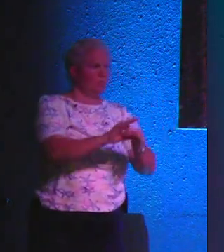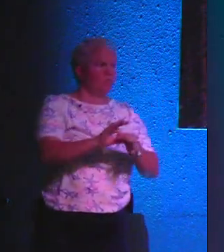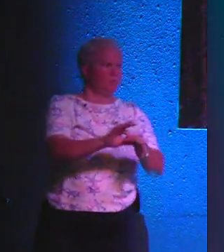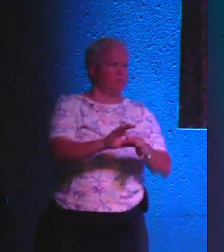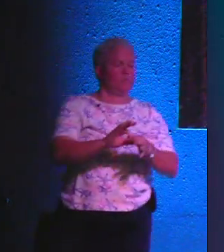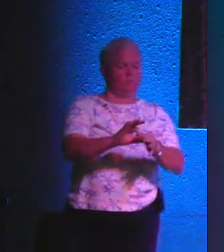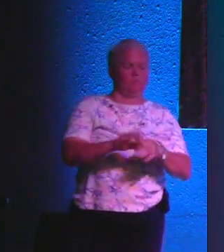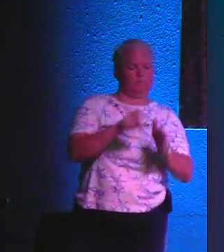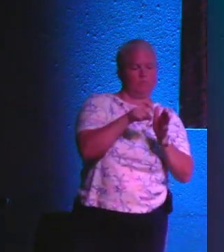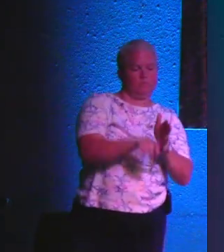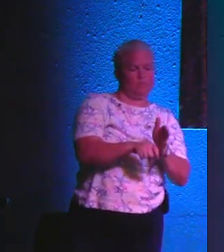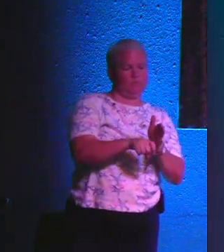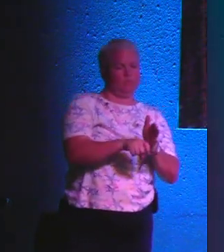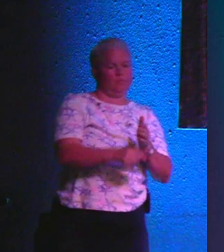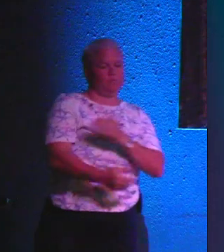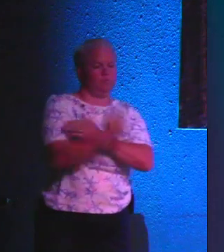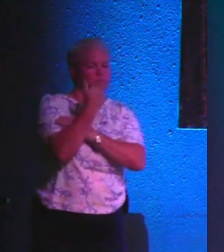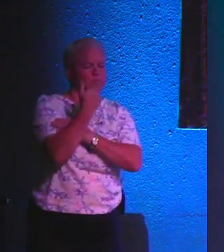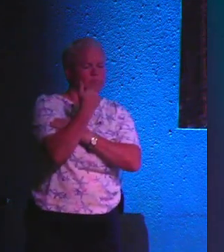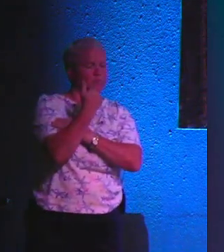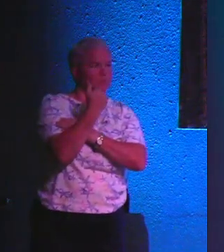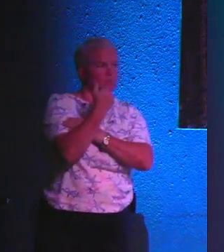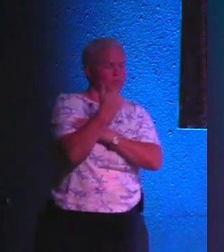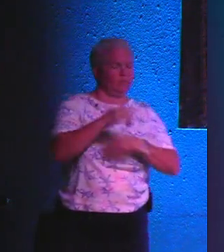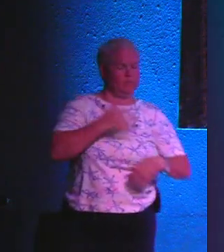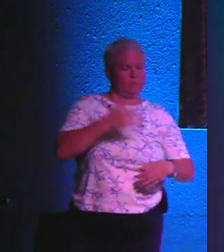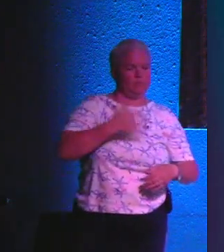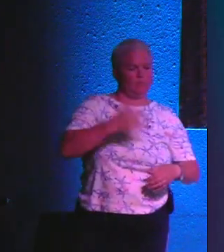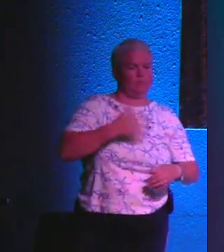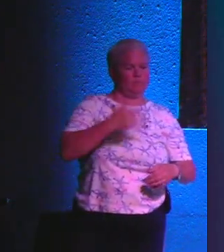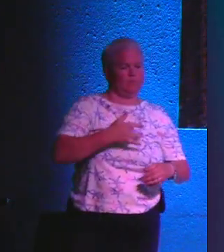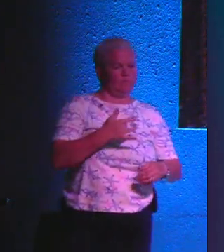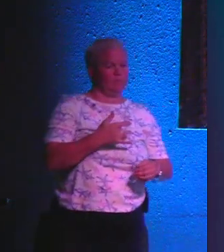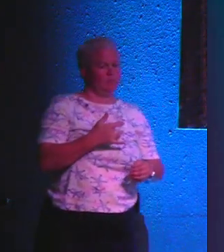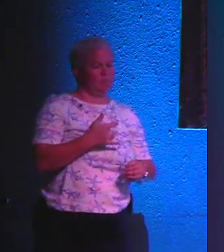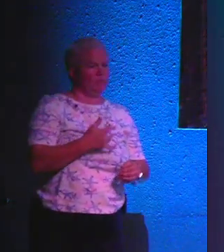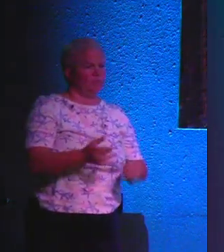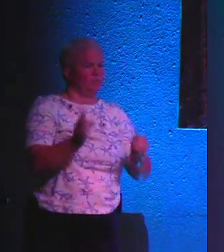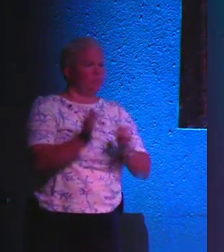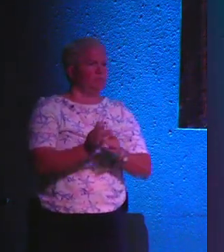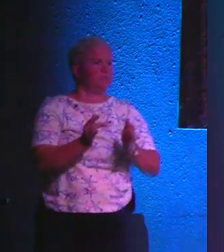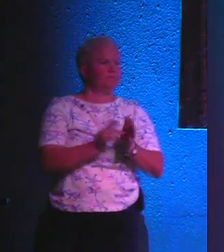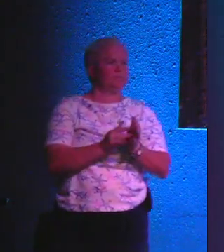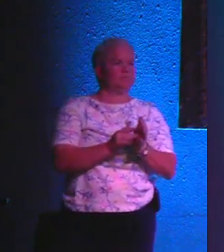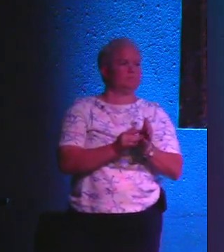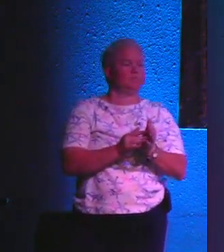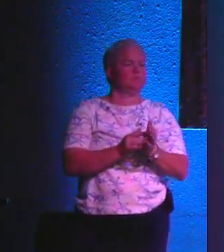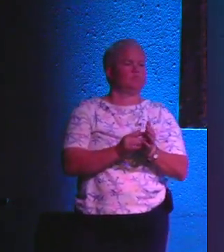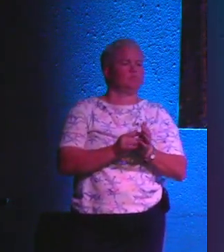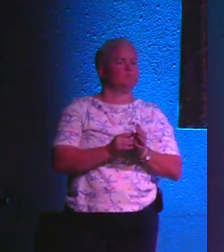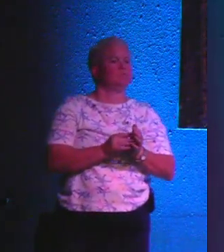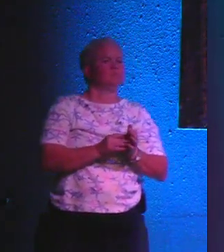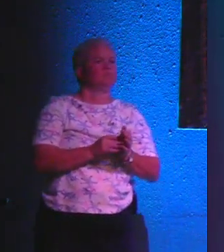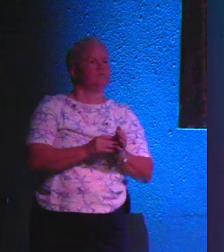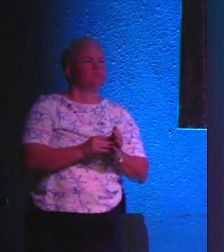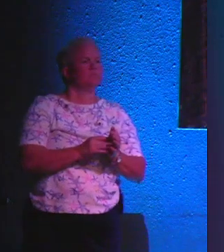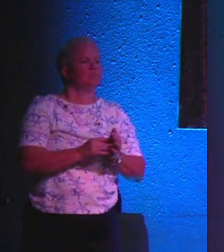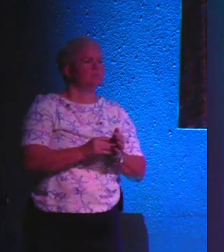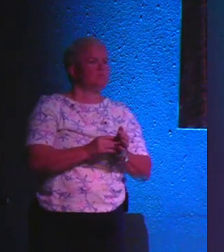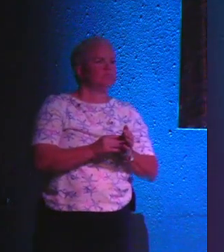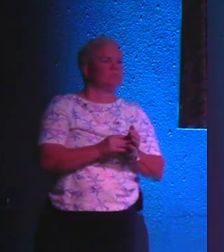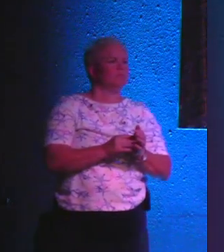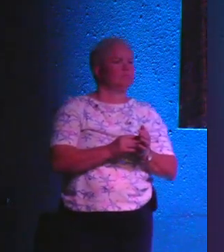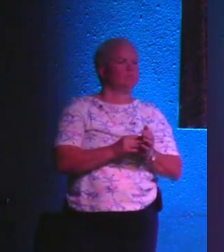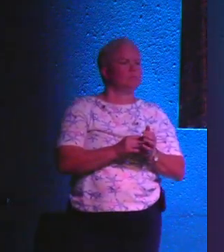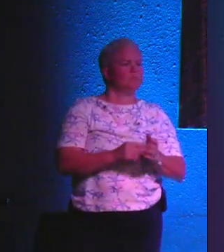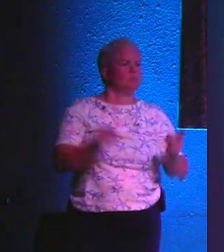relationship deeper. So this morning if you're feeling like you've been apart from Jesus man, you're just not as close. You're not praying as much. You're not